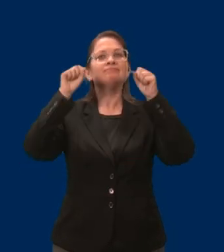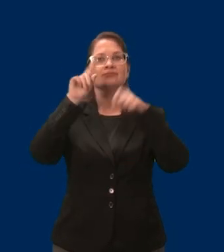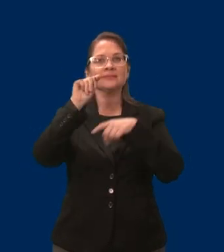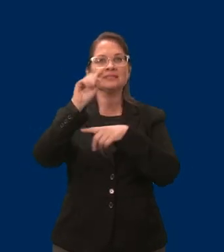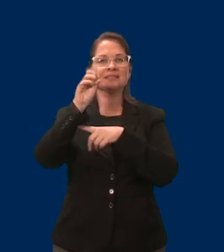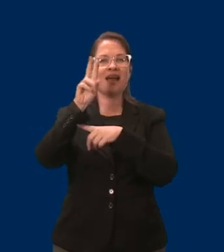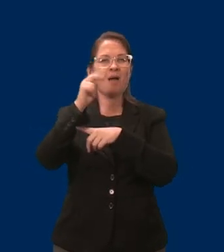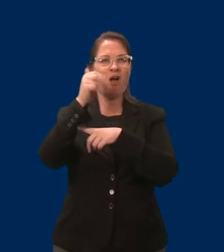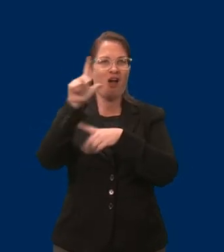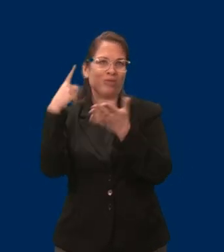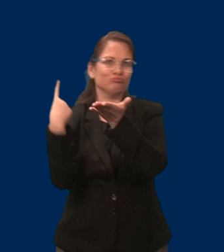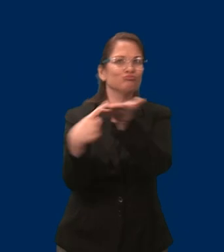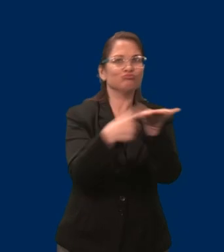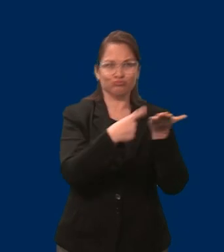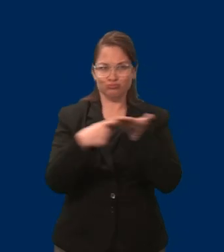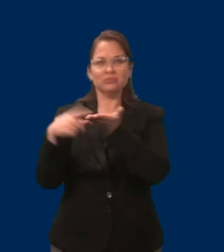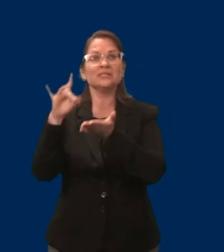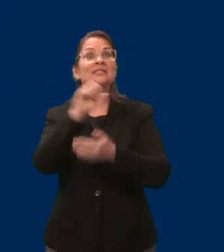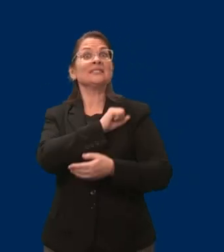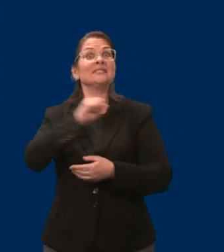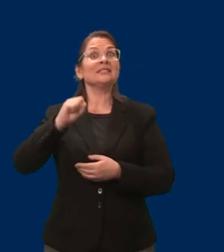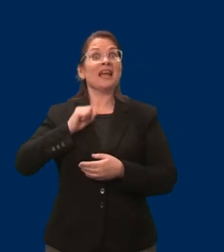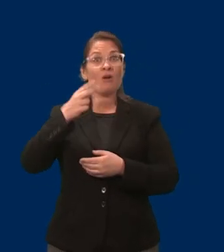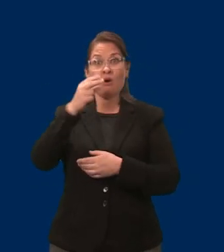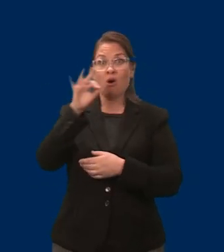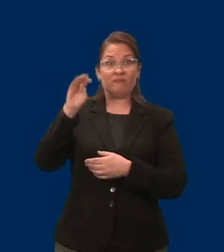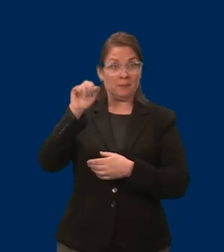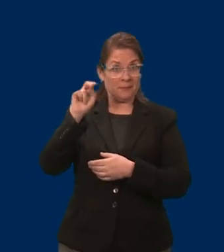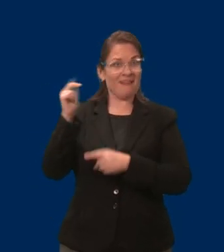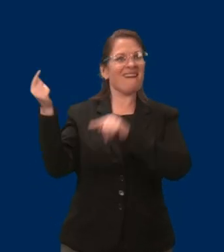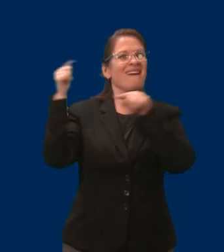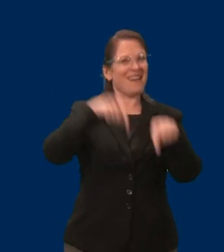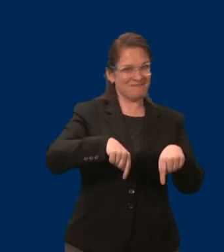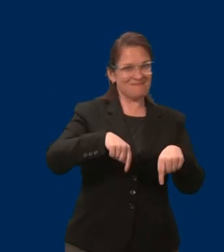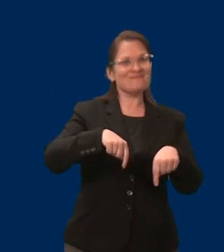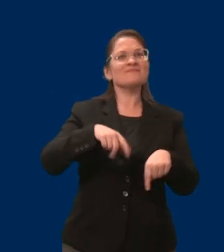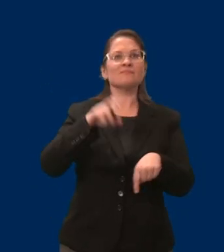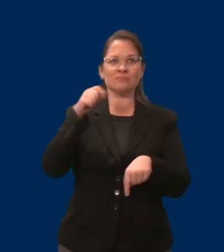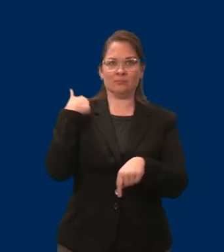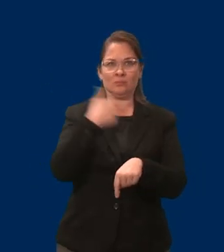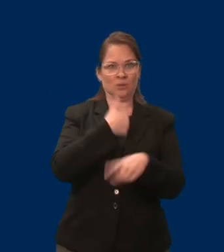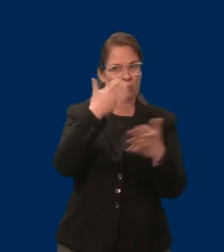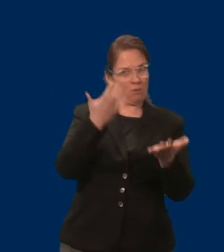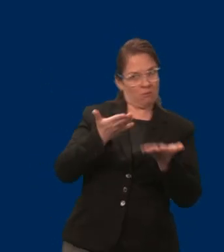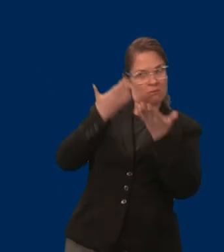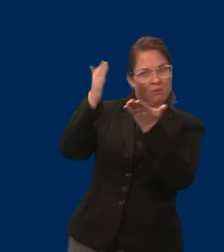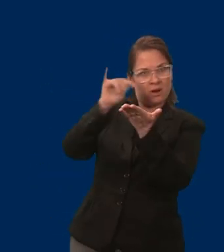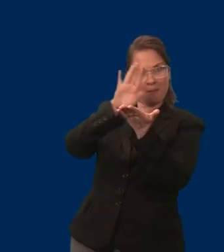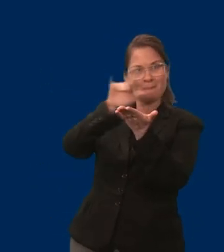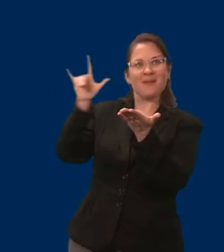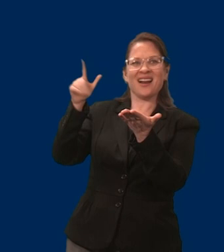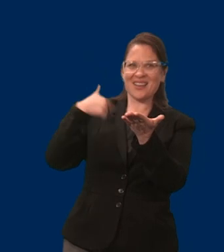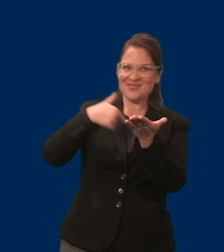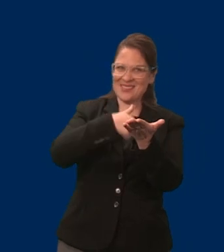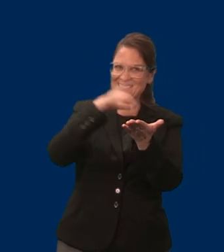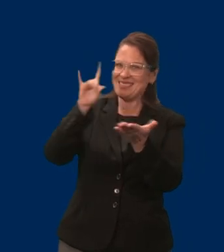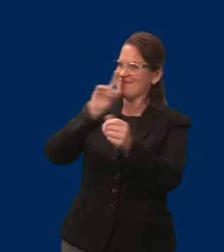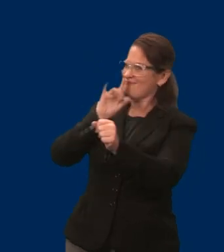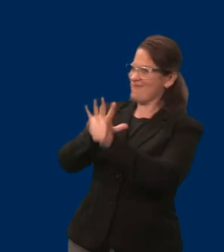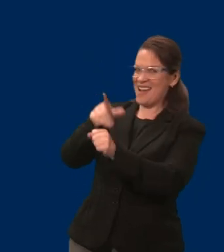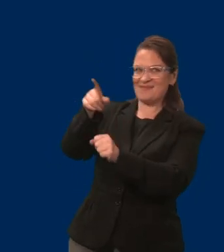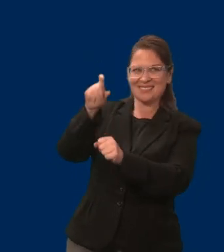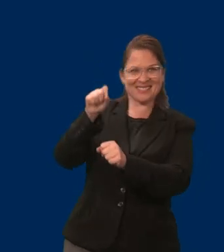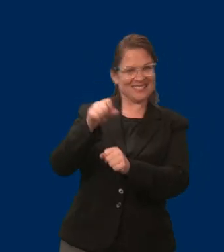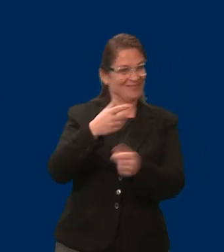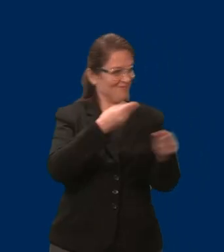he tasked me and Martin Holden with bringing him a bill on this. I did. You did. You said, come back